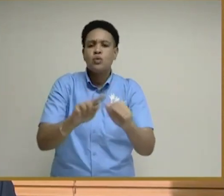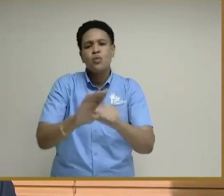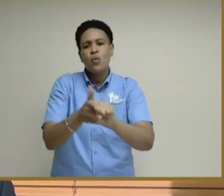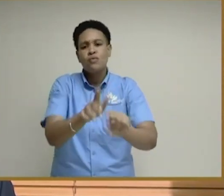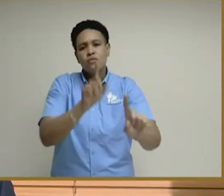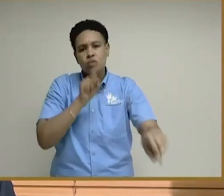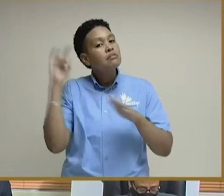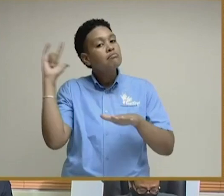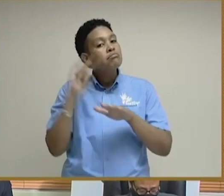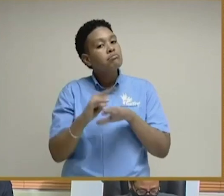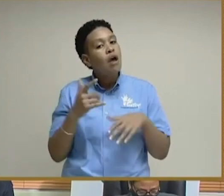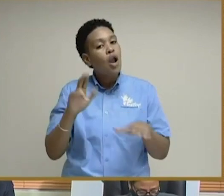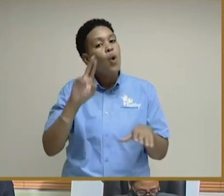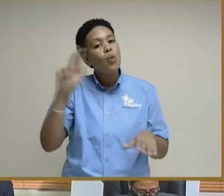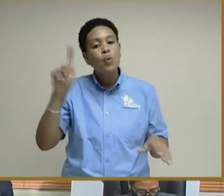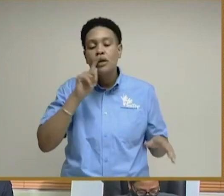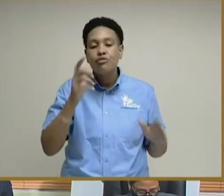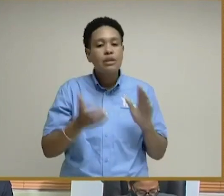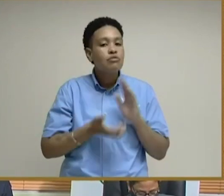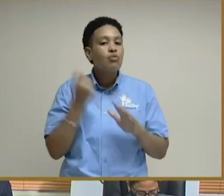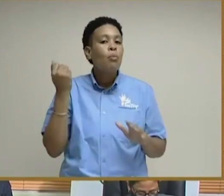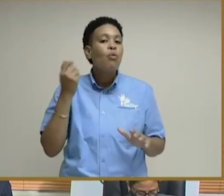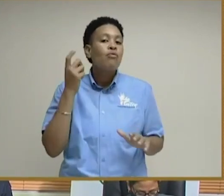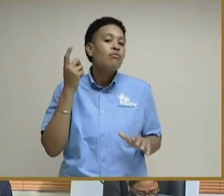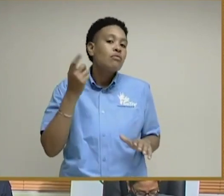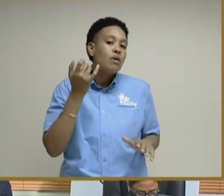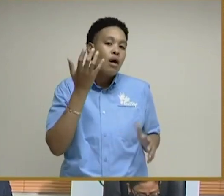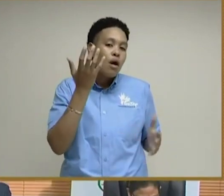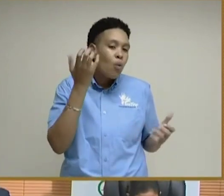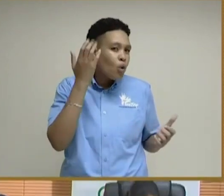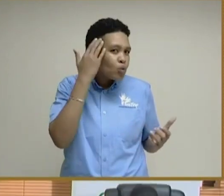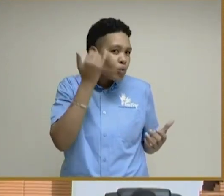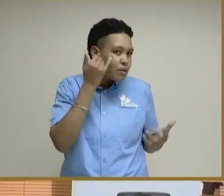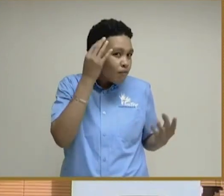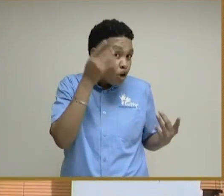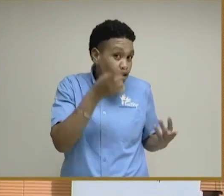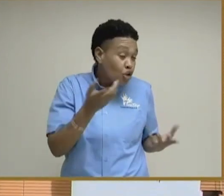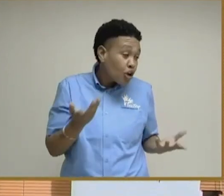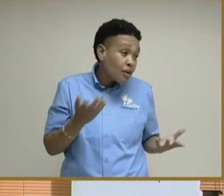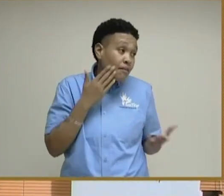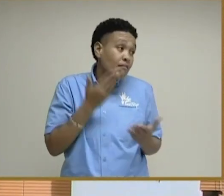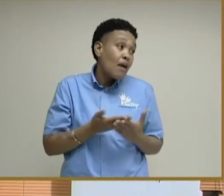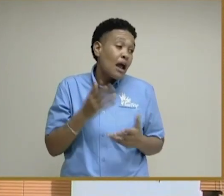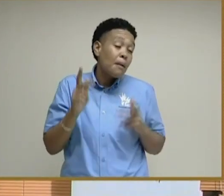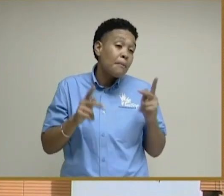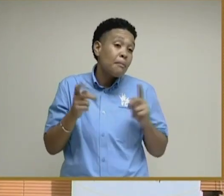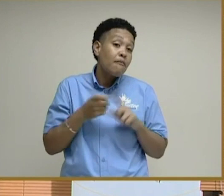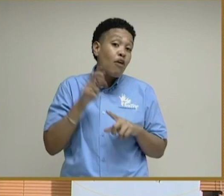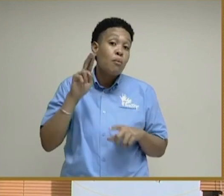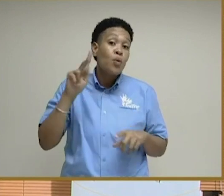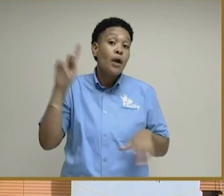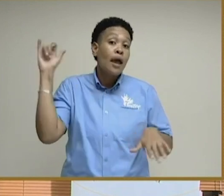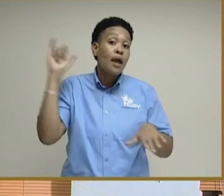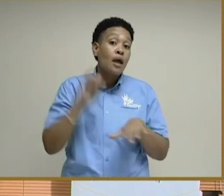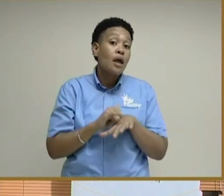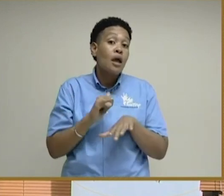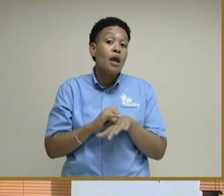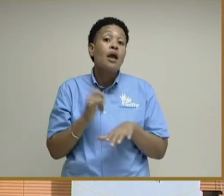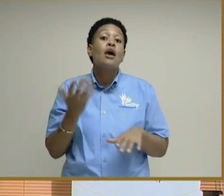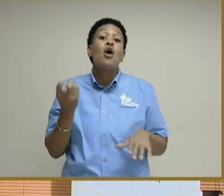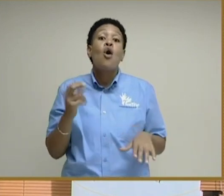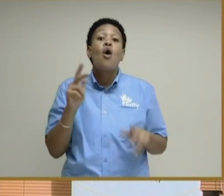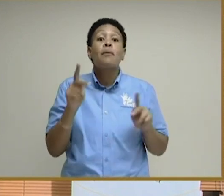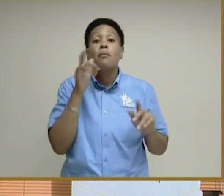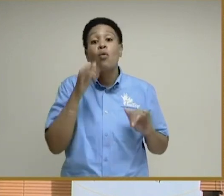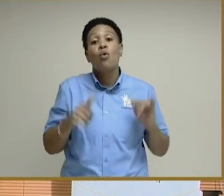COVID response. Dr. Tufton said that along with the ongoing national recruitment drive for community health aides, they will be